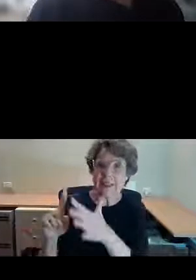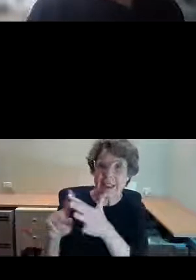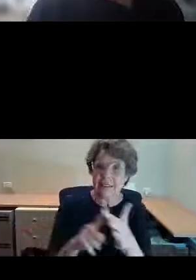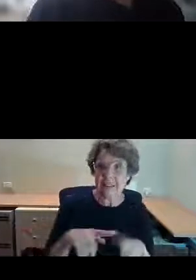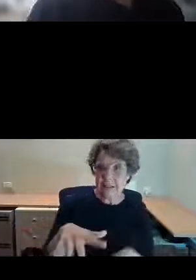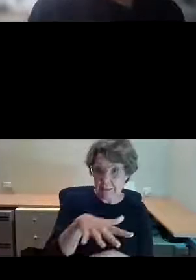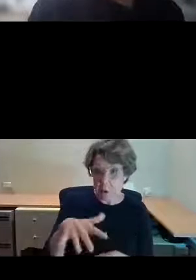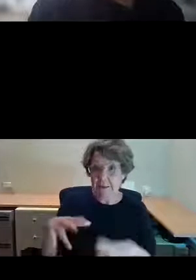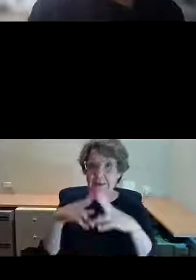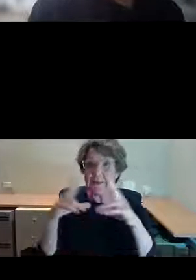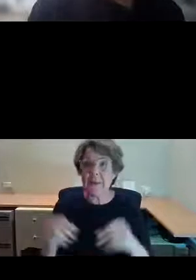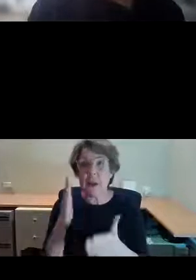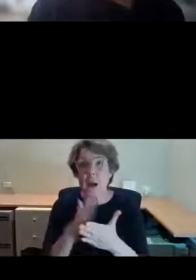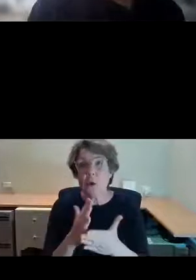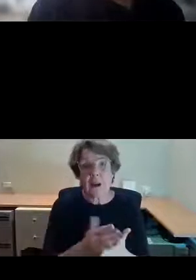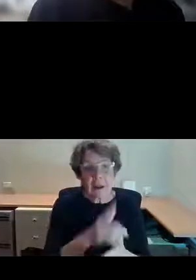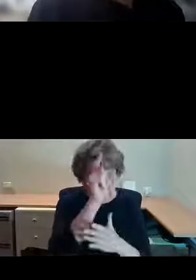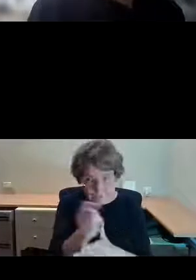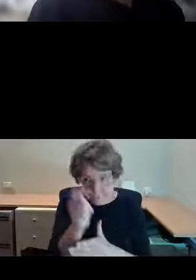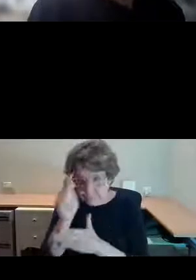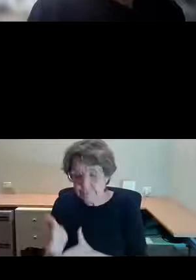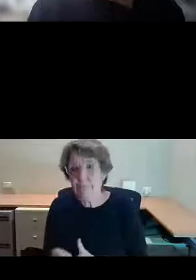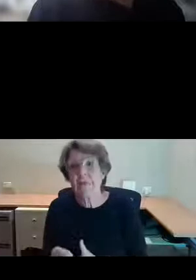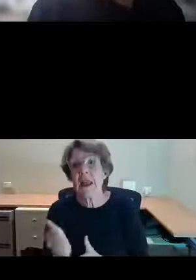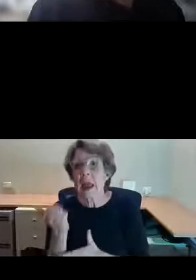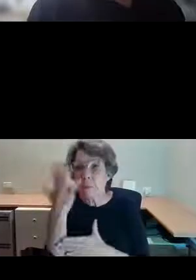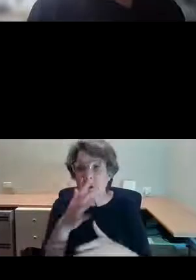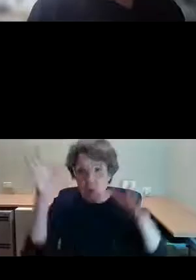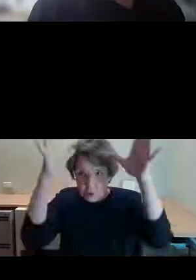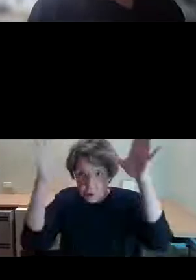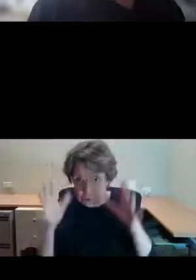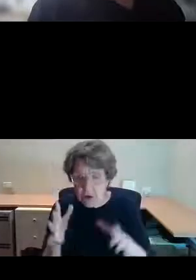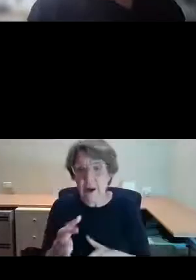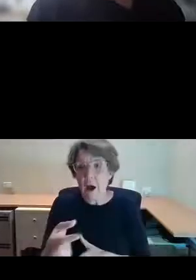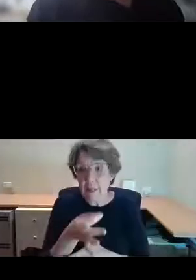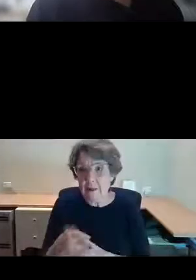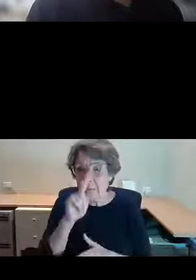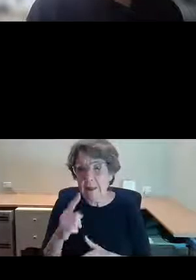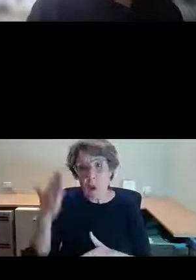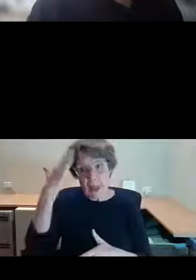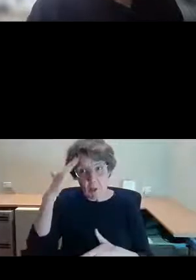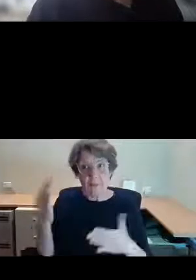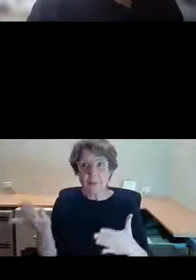Aboriginal and Torres Strait Islanders, elders past, present and emerging.